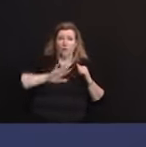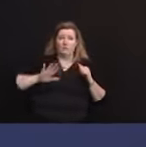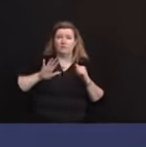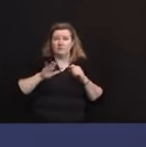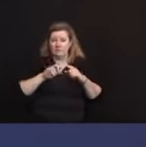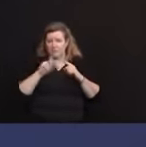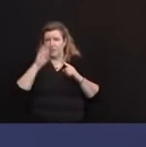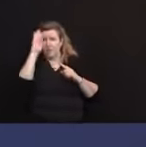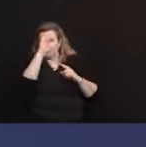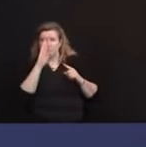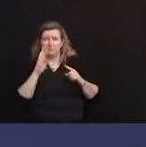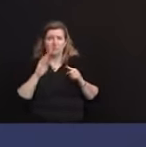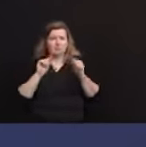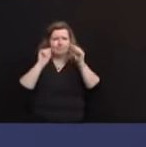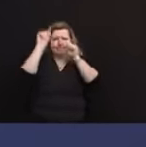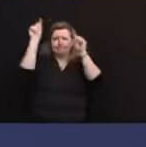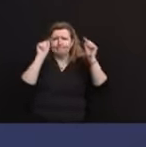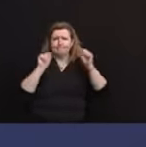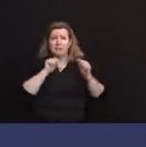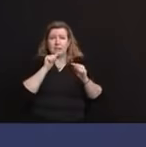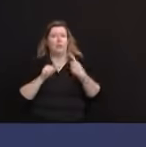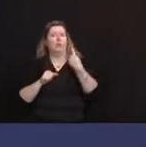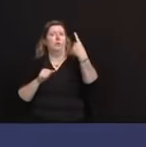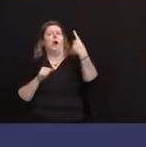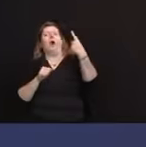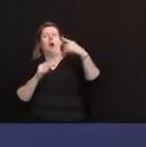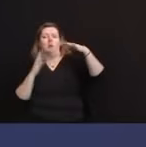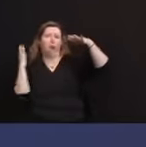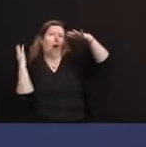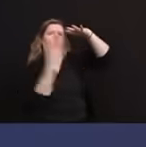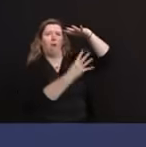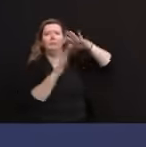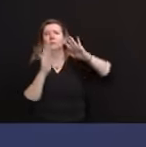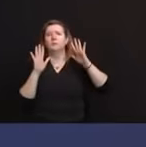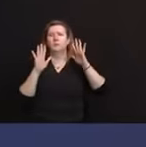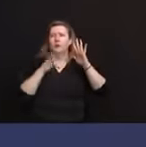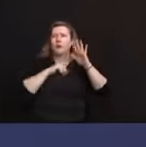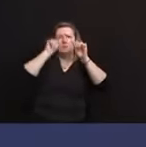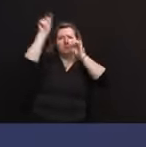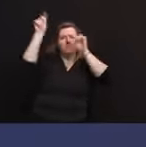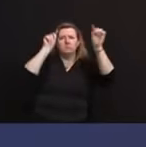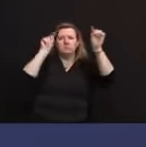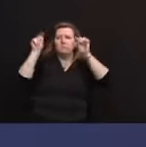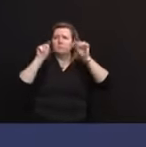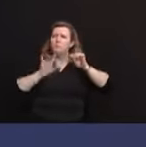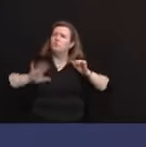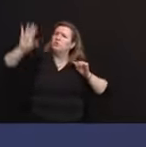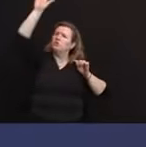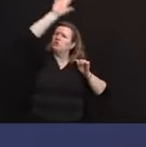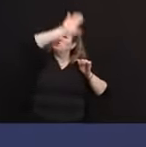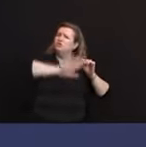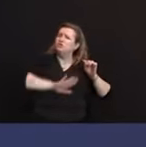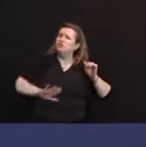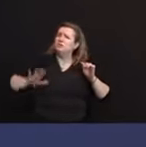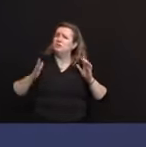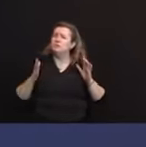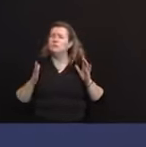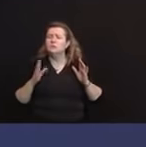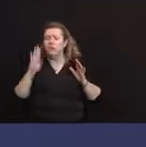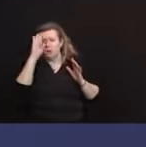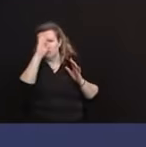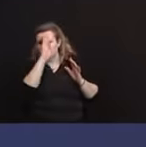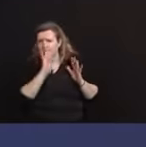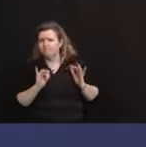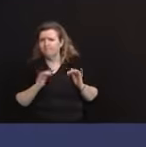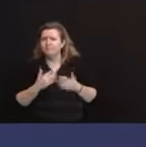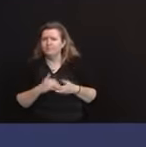I don't want to put words in your mouth, there's no one place that this is exploding right now, it's a state reality. But when